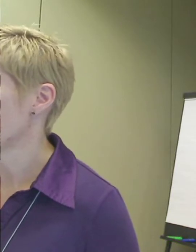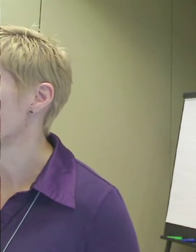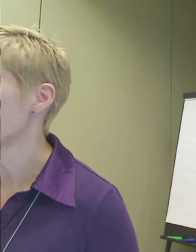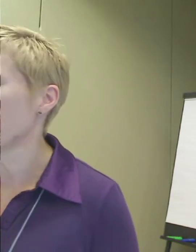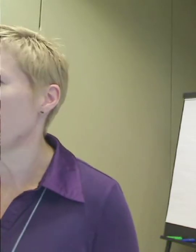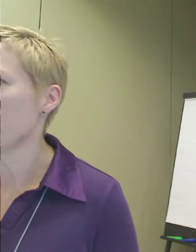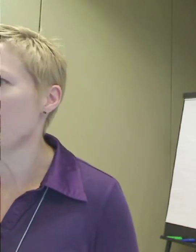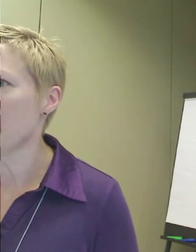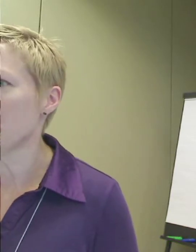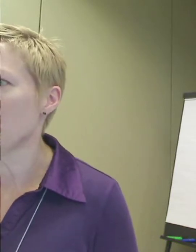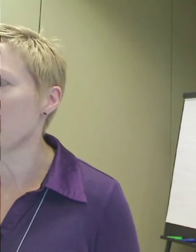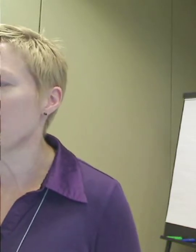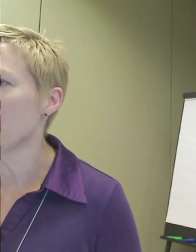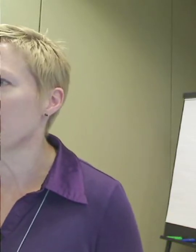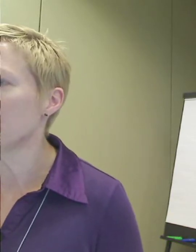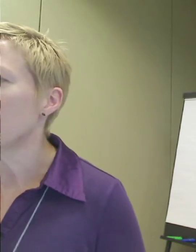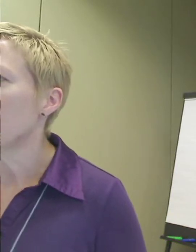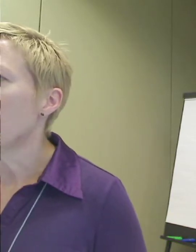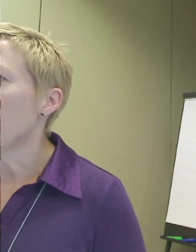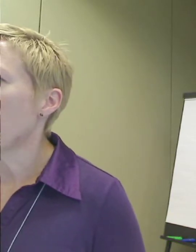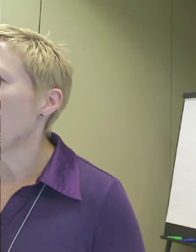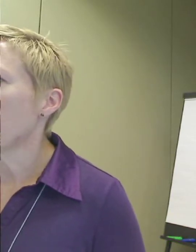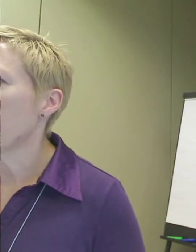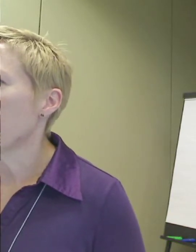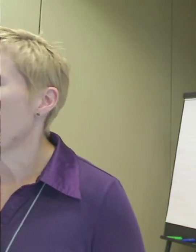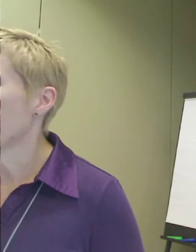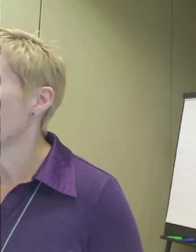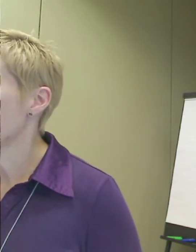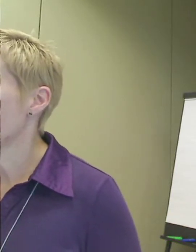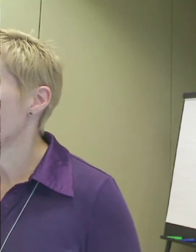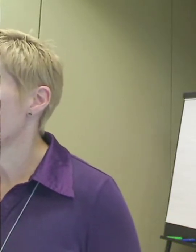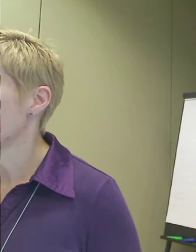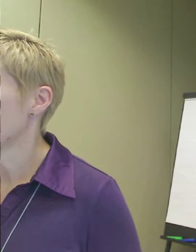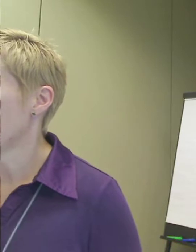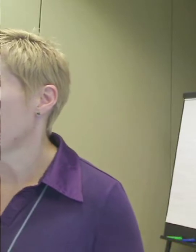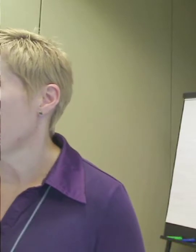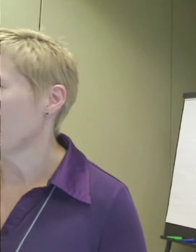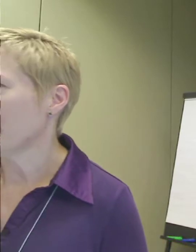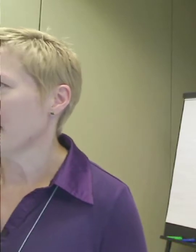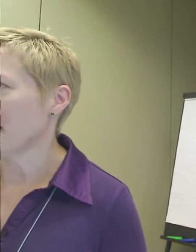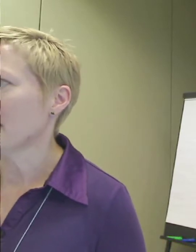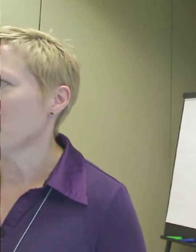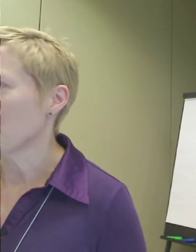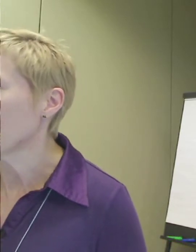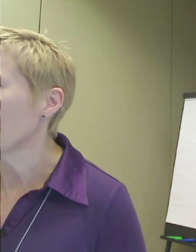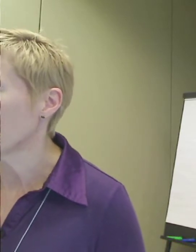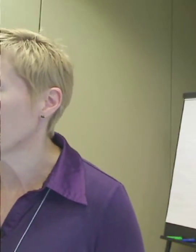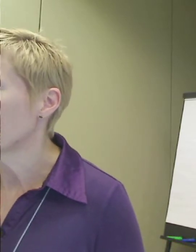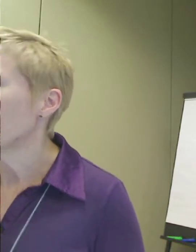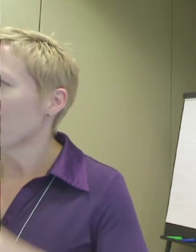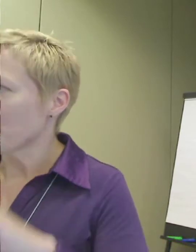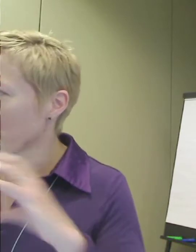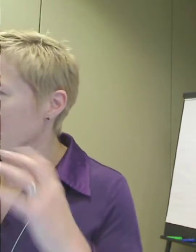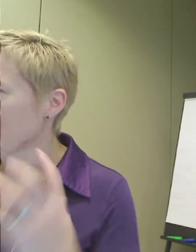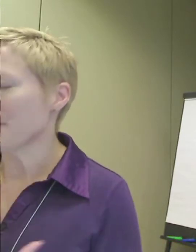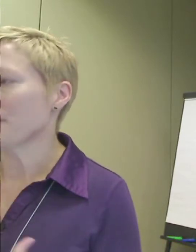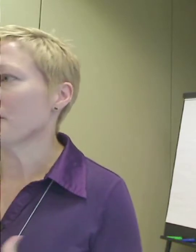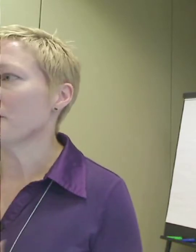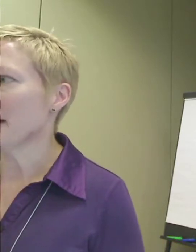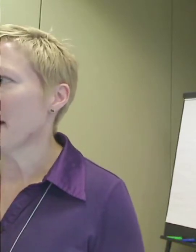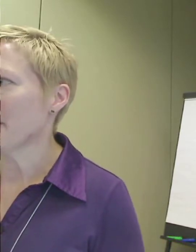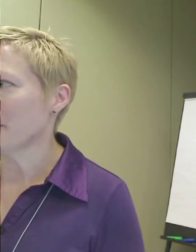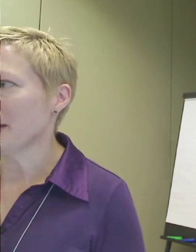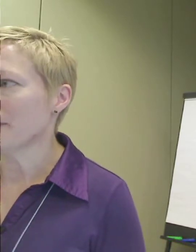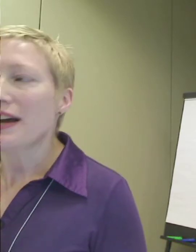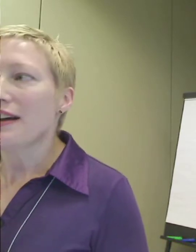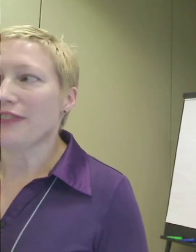sessions throughout MCN 2011. Marcus Weizen, I would like to thank in particular for bringing this